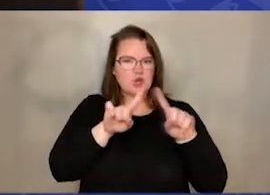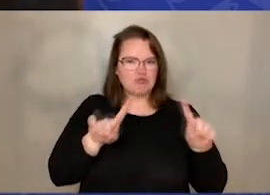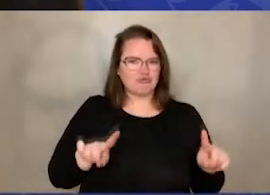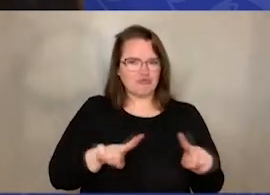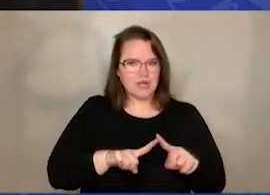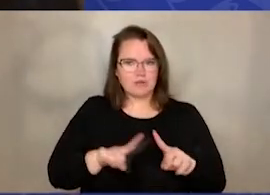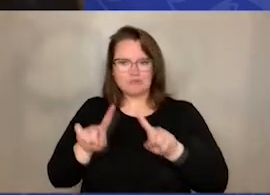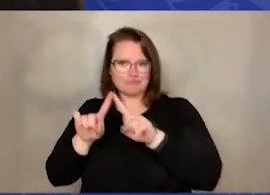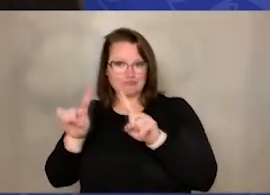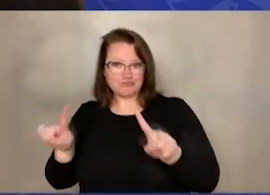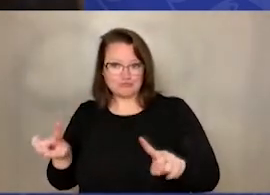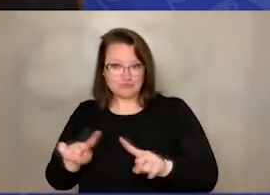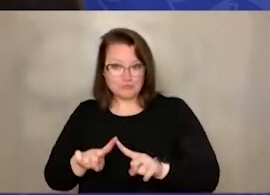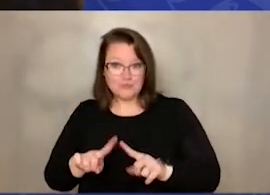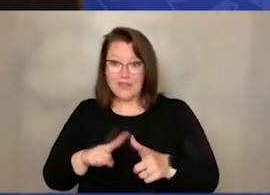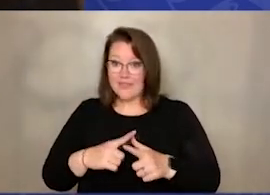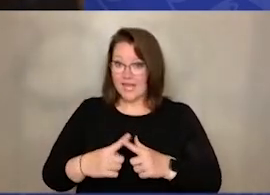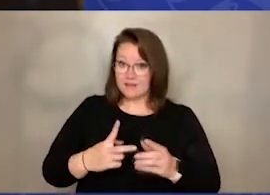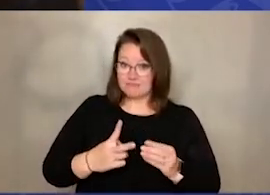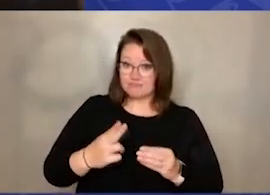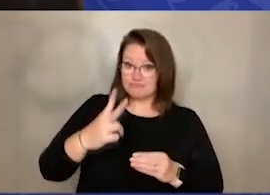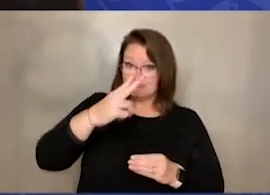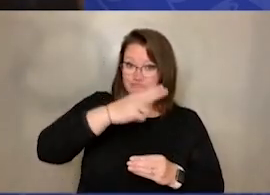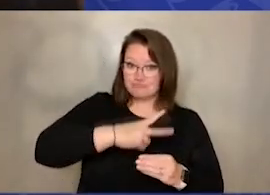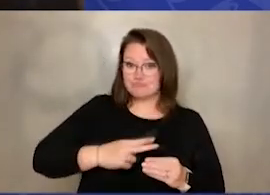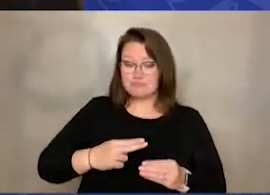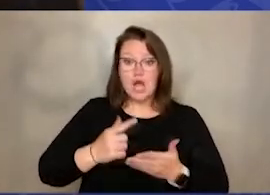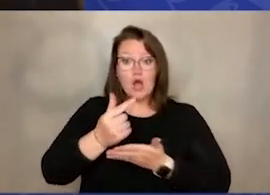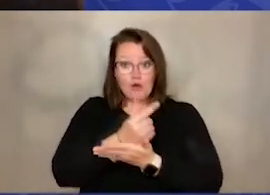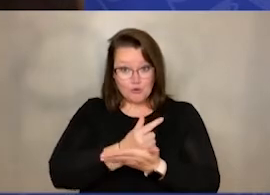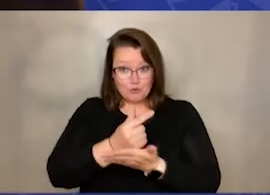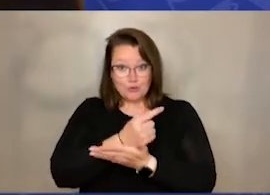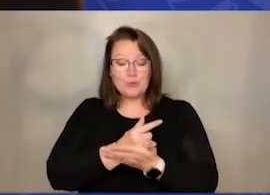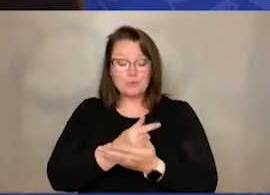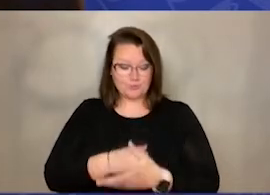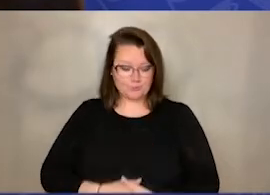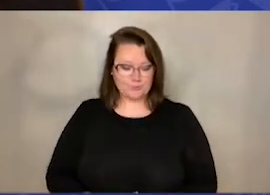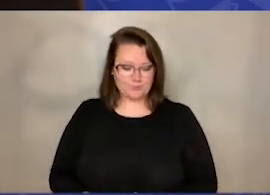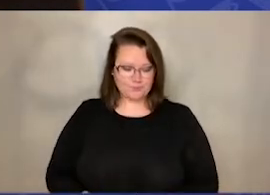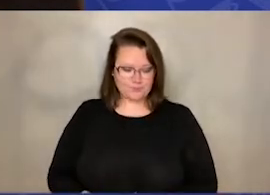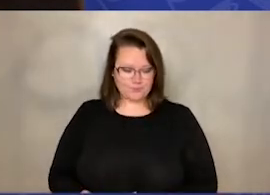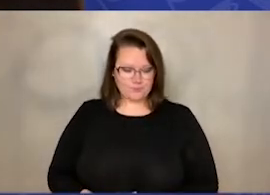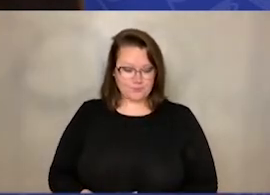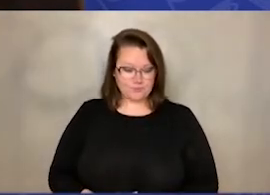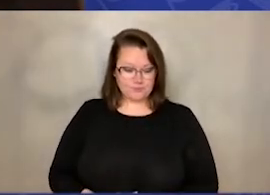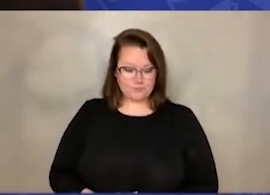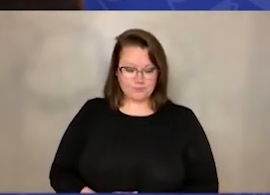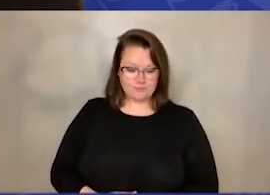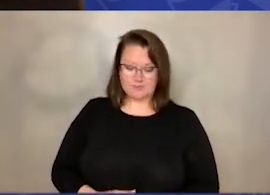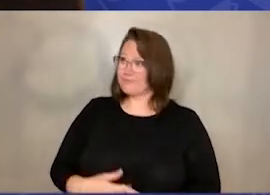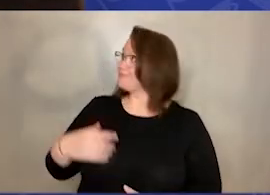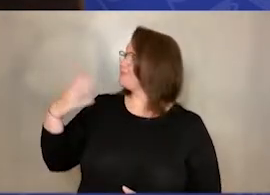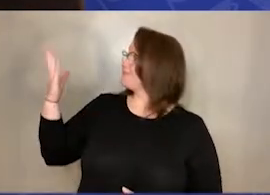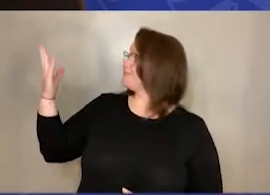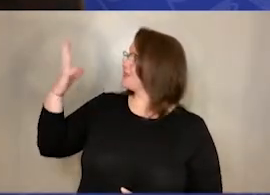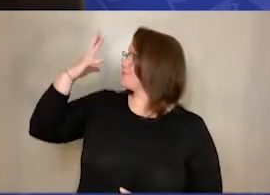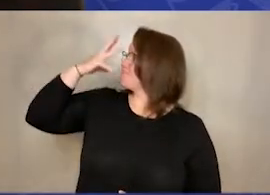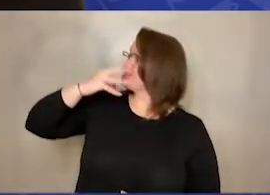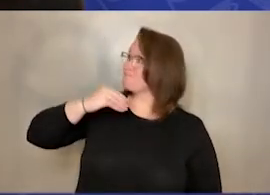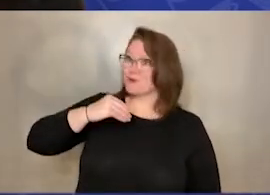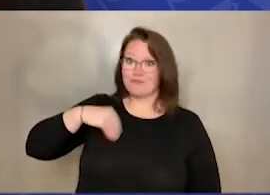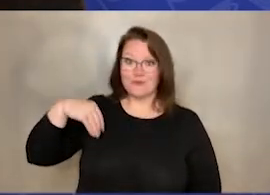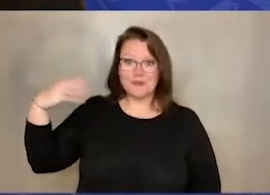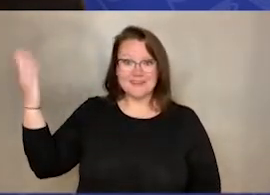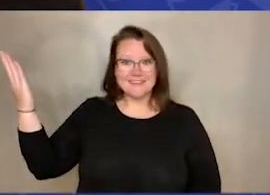Then you'll cut them out and glue them on so that your snake is a masterpiece like this.